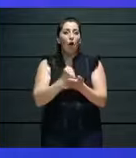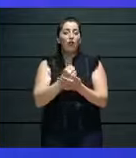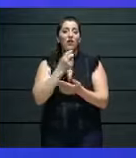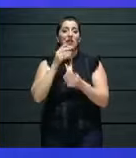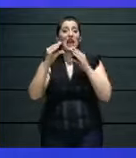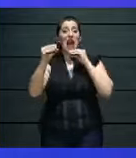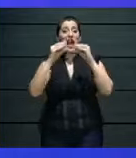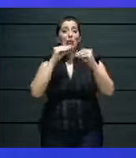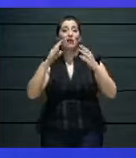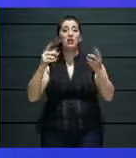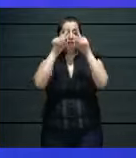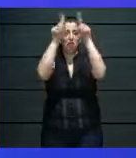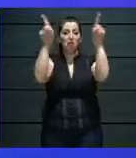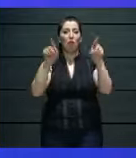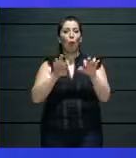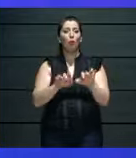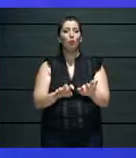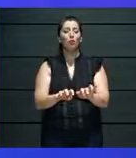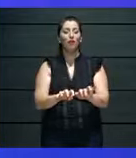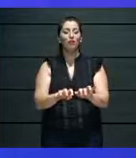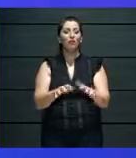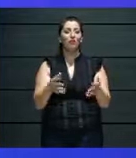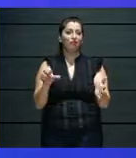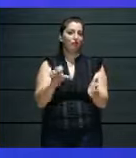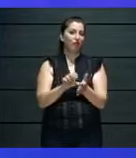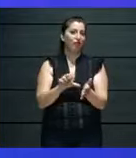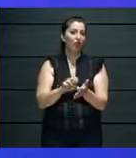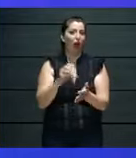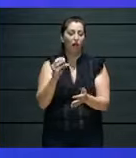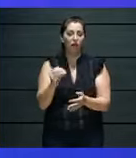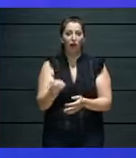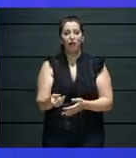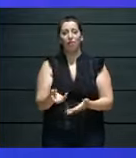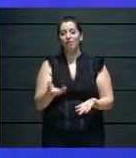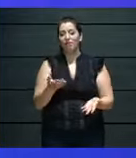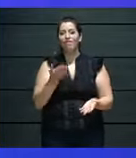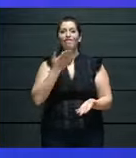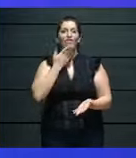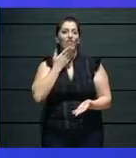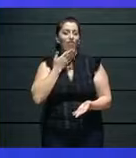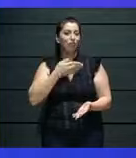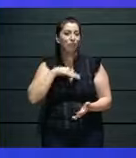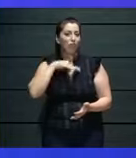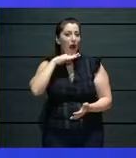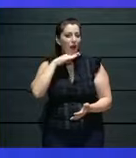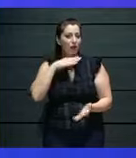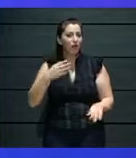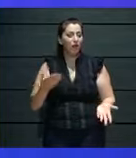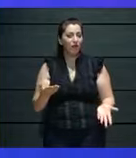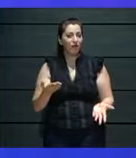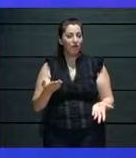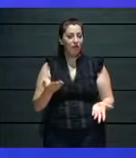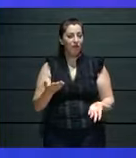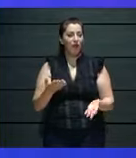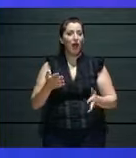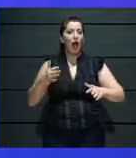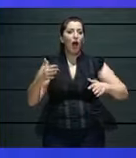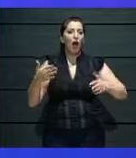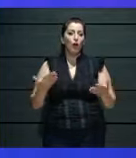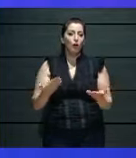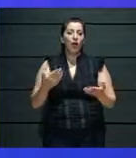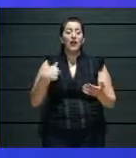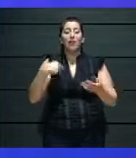I don't believe in. But it had to be done. It was the only way how to run our business from home.